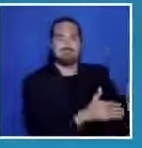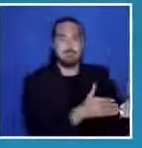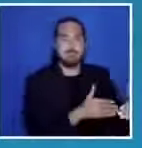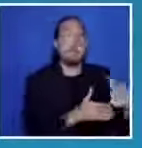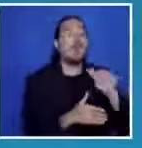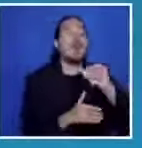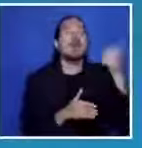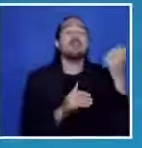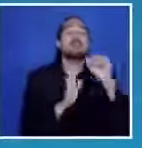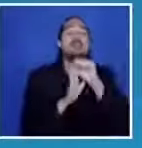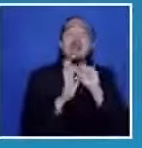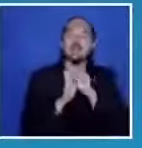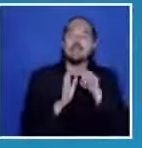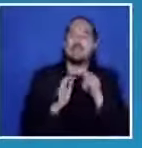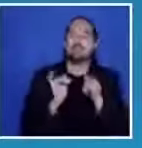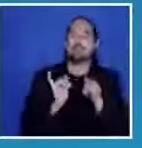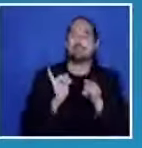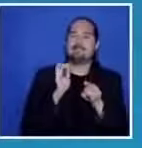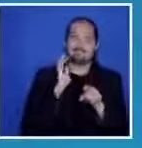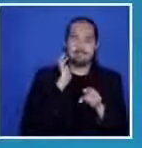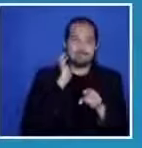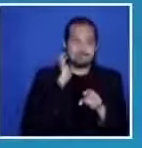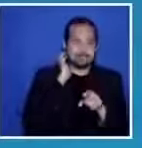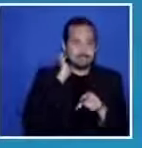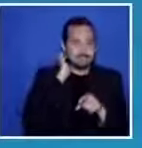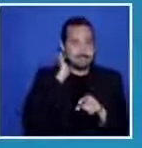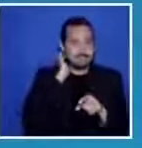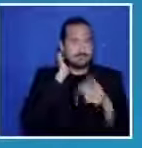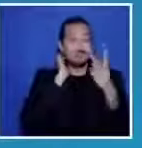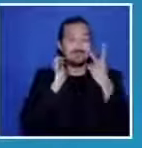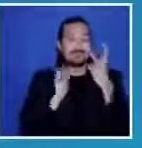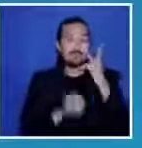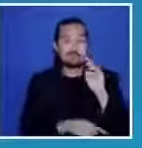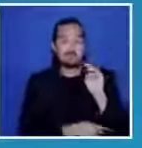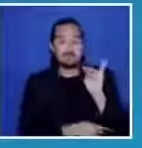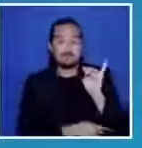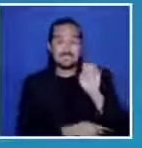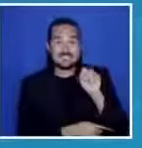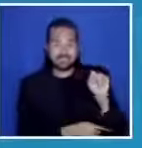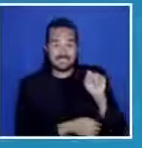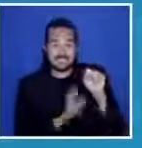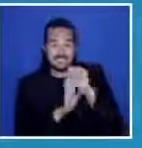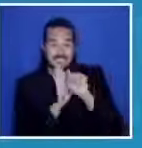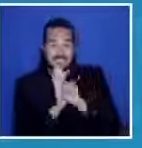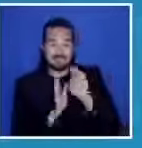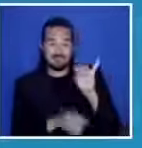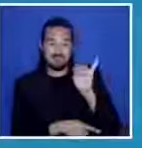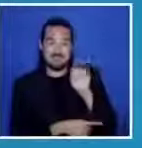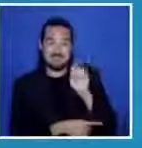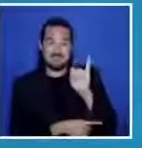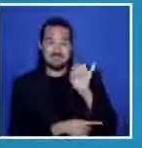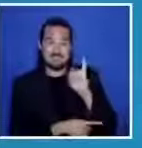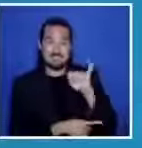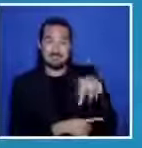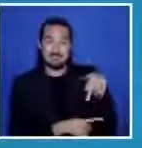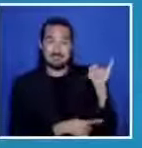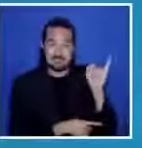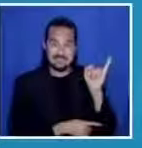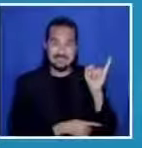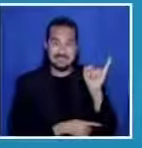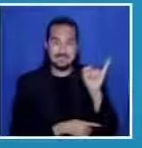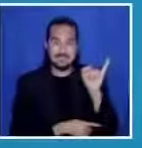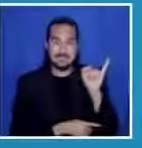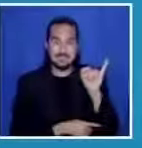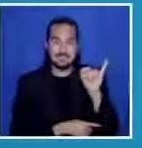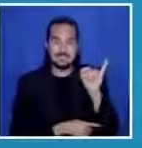governors like the governor of mississippi We're tall and talking to me about being dictatorial about demanding that people